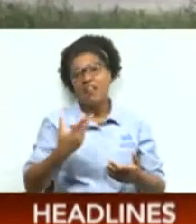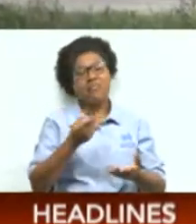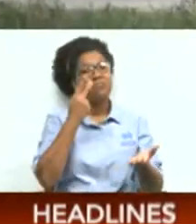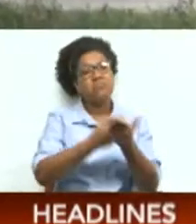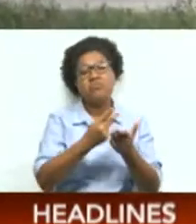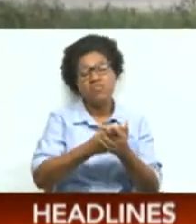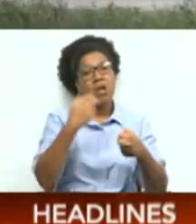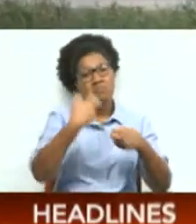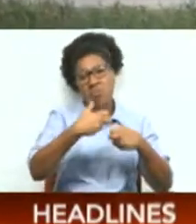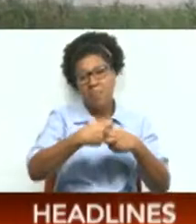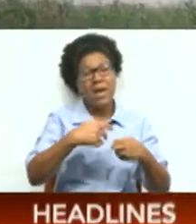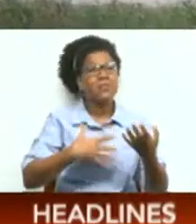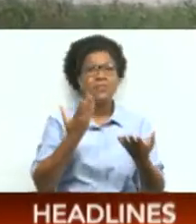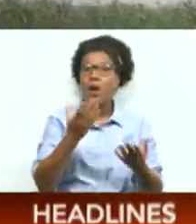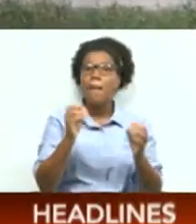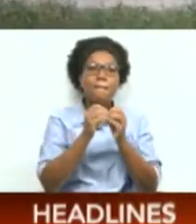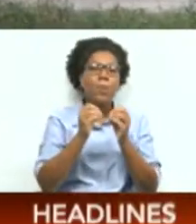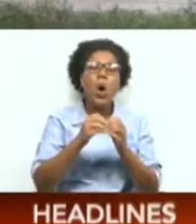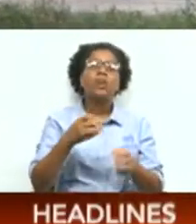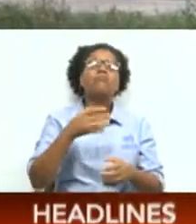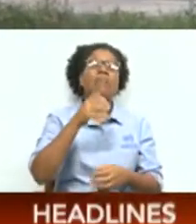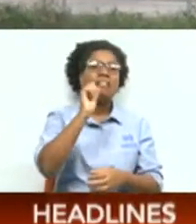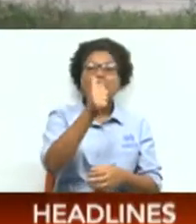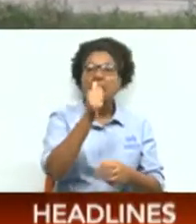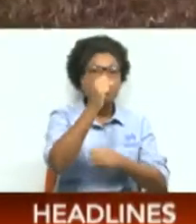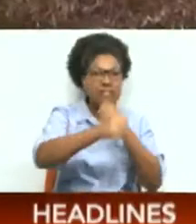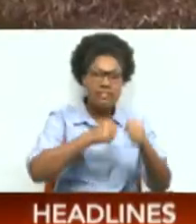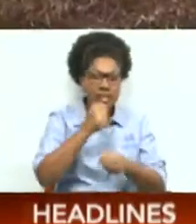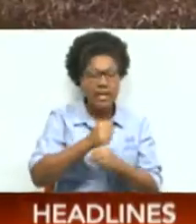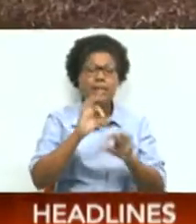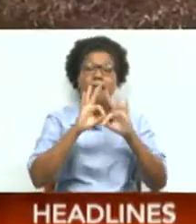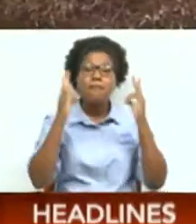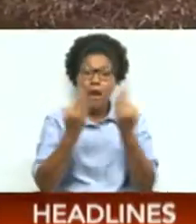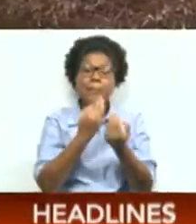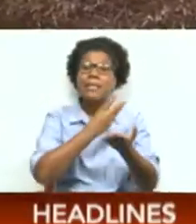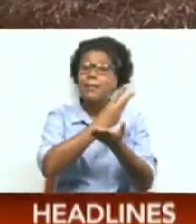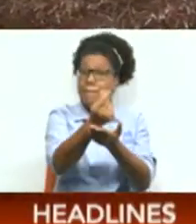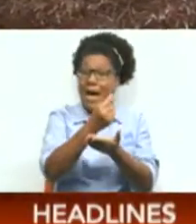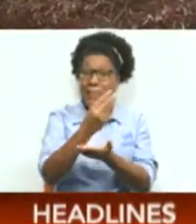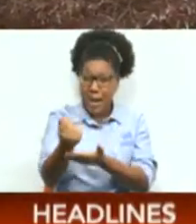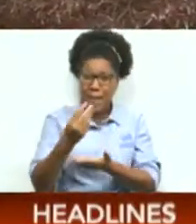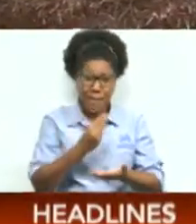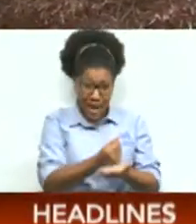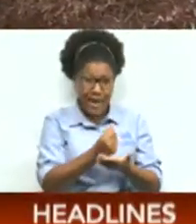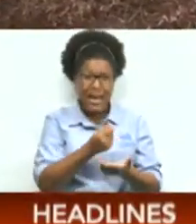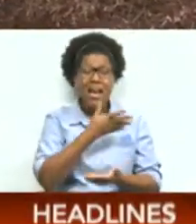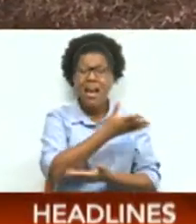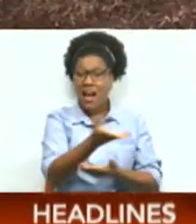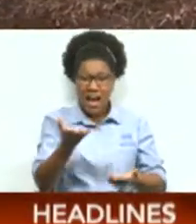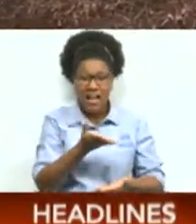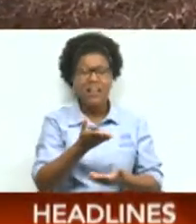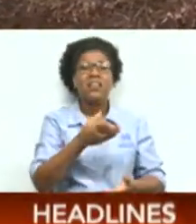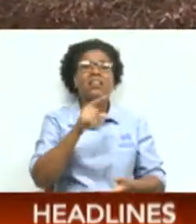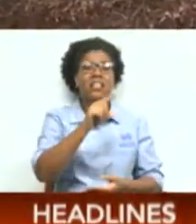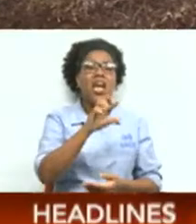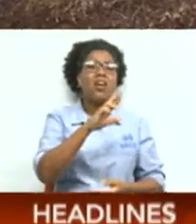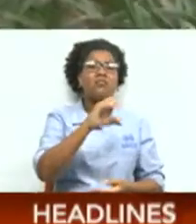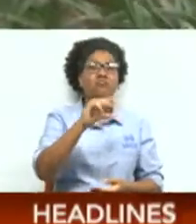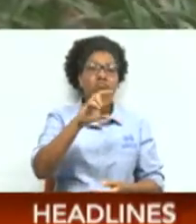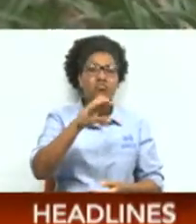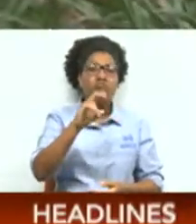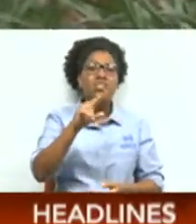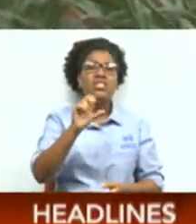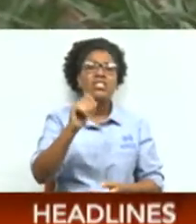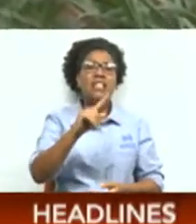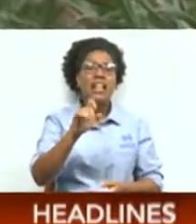Over the last 17 years, families purchased lots from Policy Consultants at its Grants Park development in Rousselac.